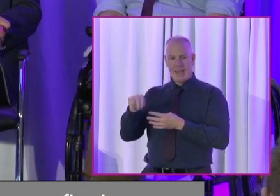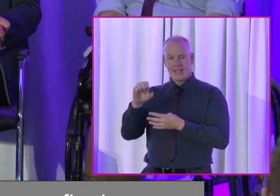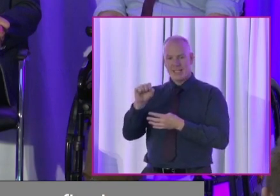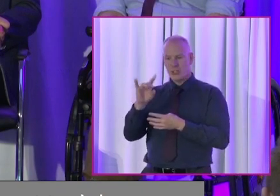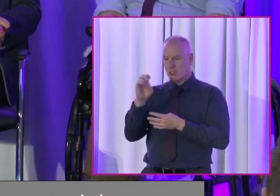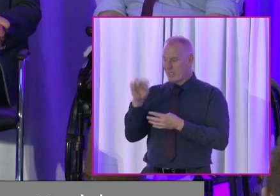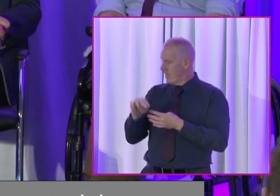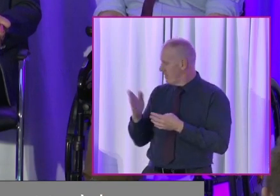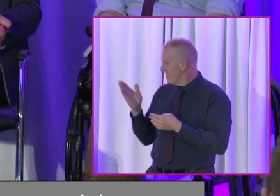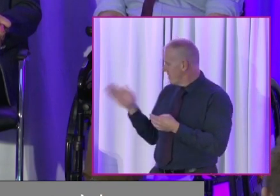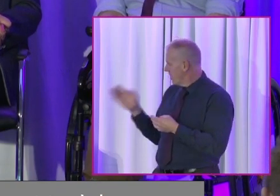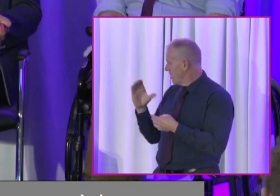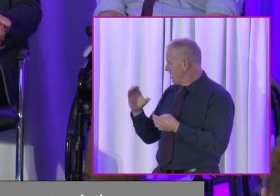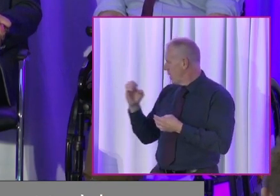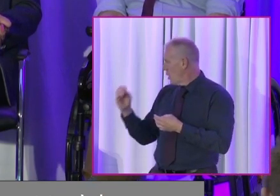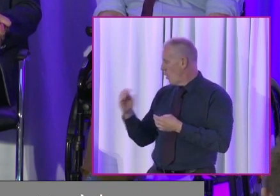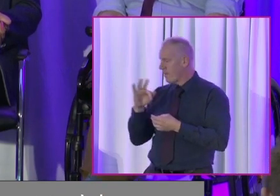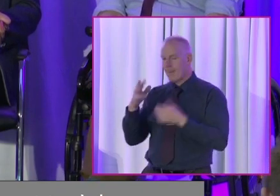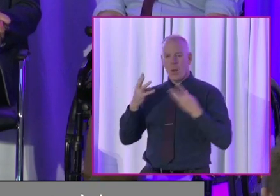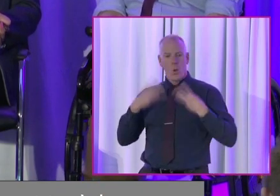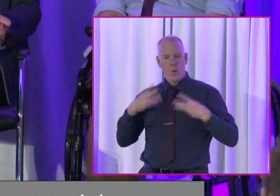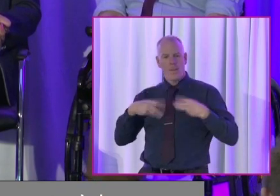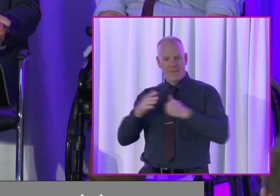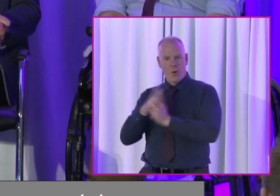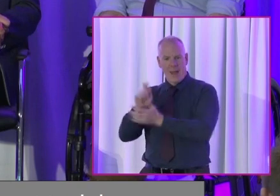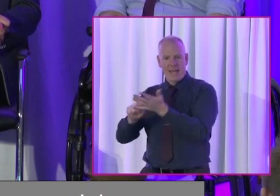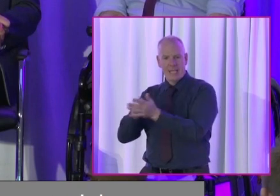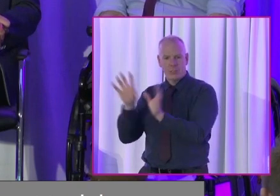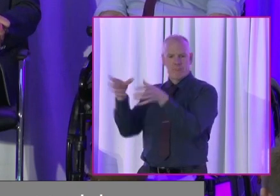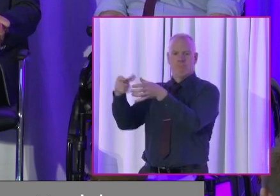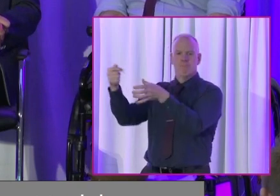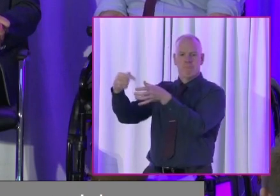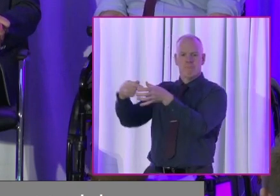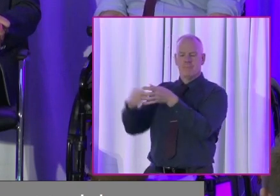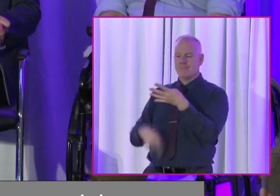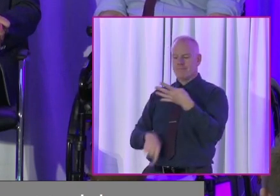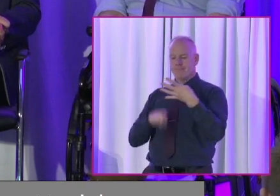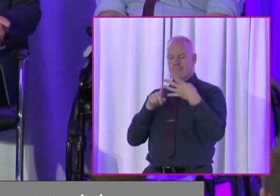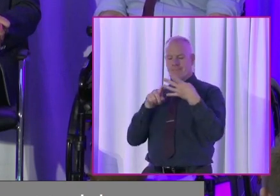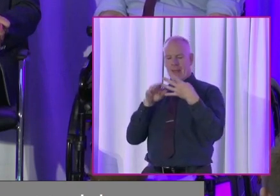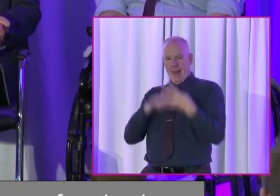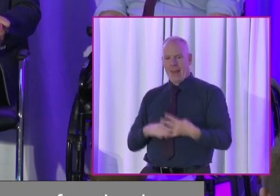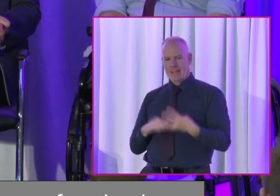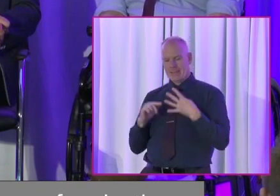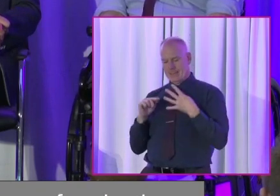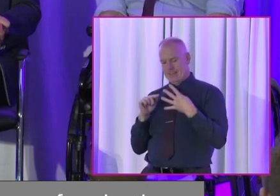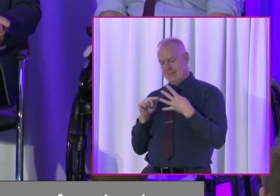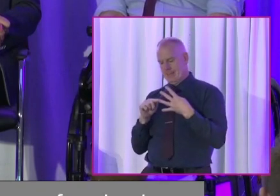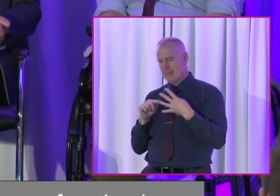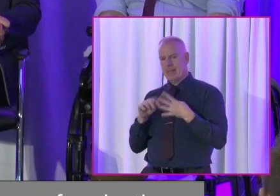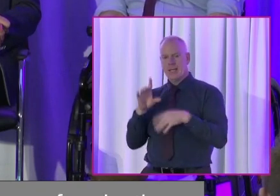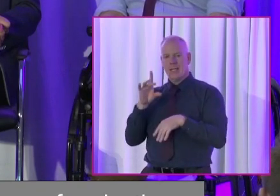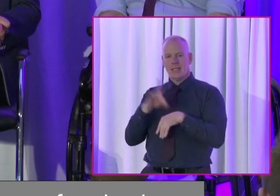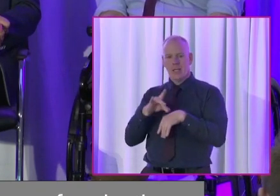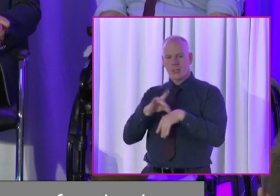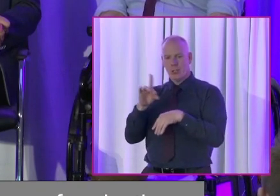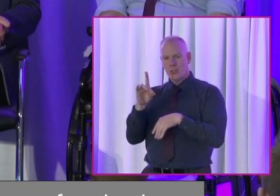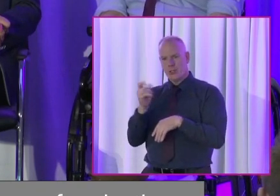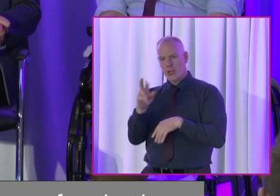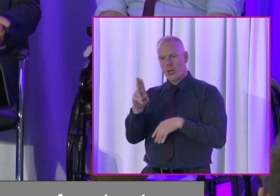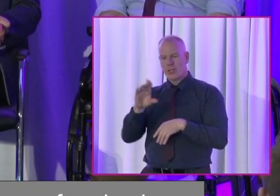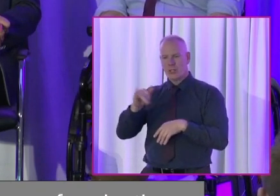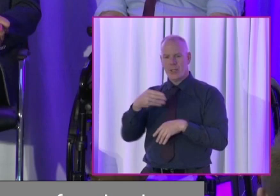he is the CEO of Women for Election. And then, last but not least, we have Dr James Casey,